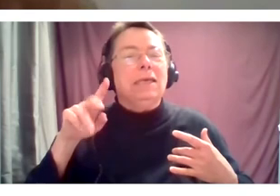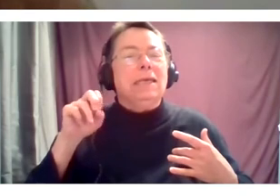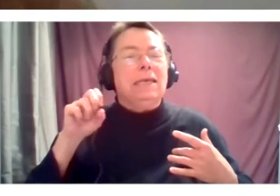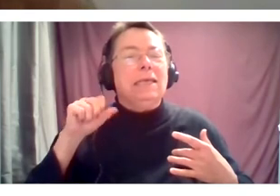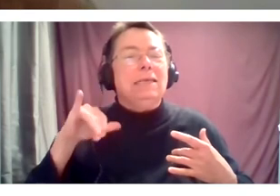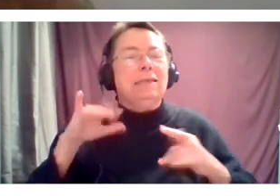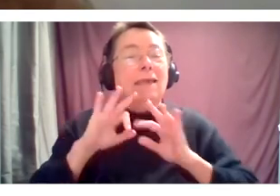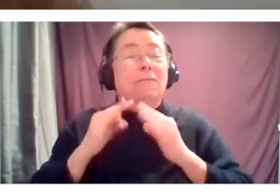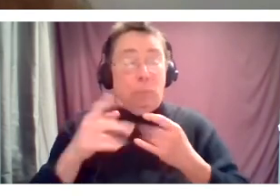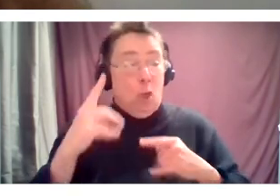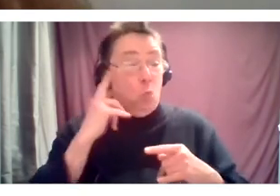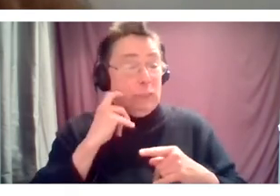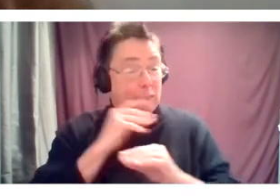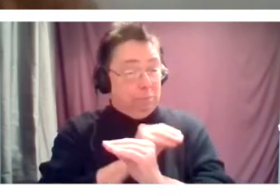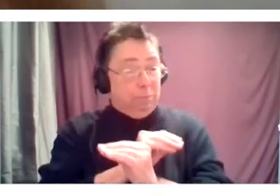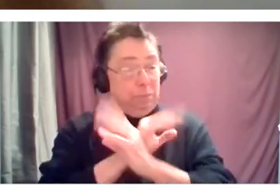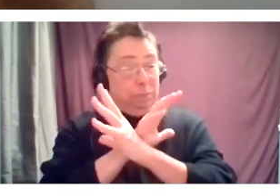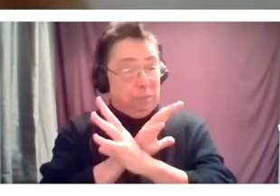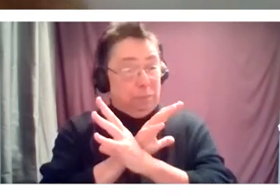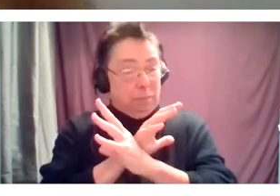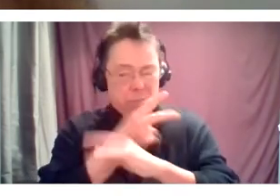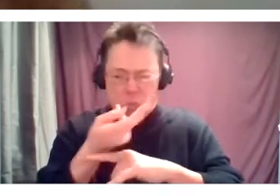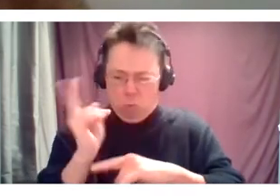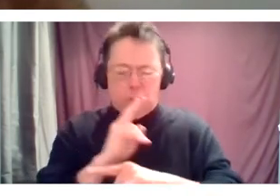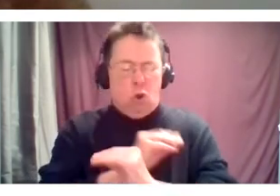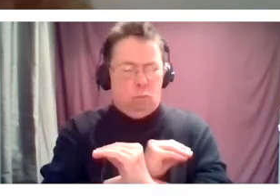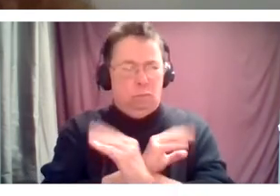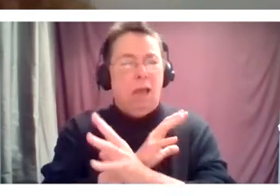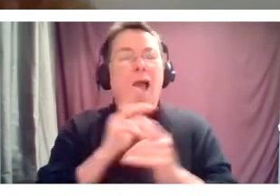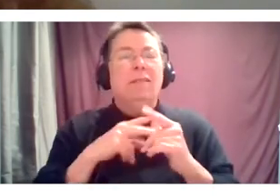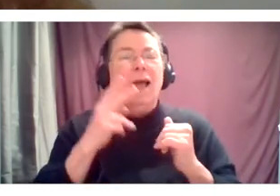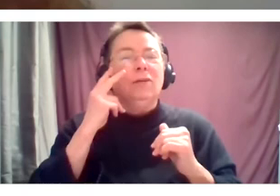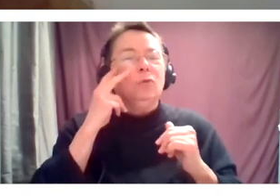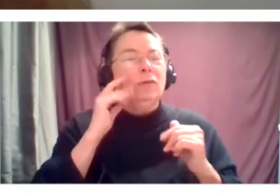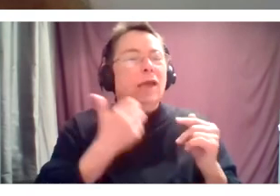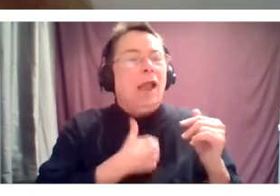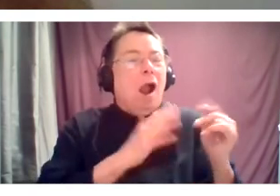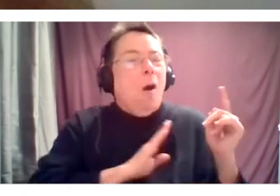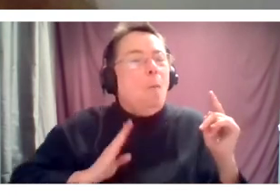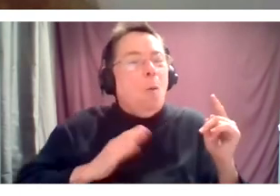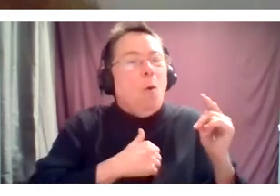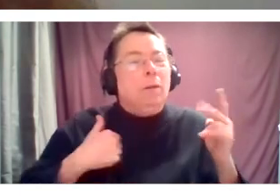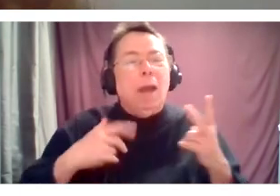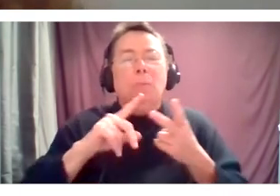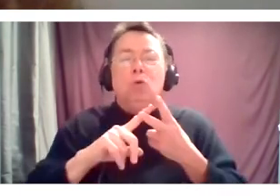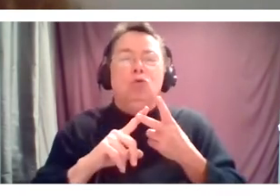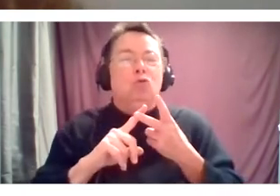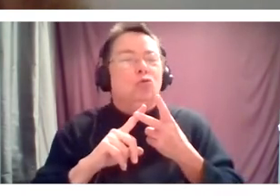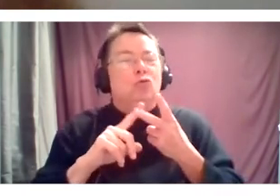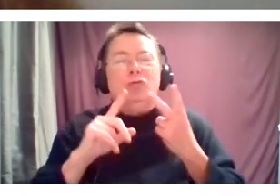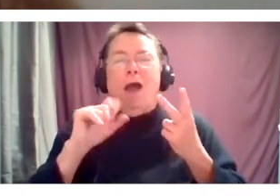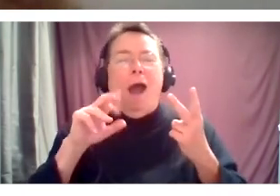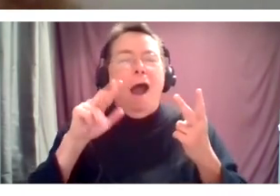event a couple of weeks ago and seeing artists and board members and subscribers and audience members all in one